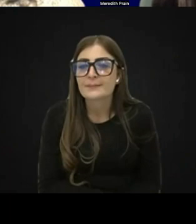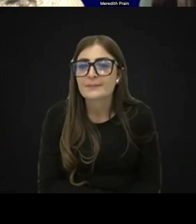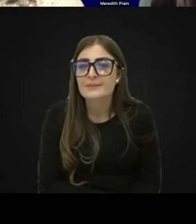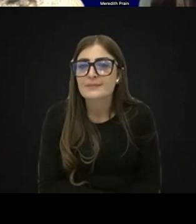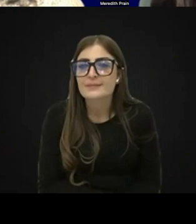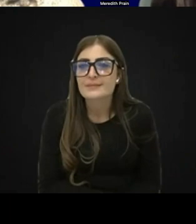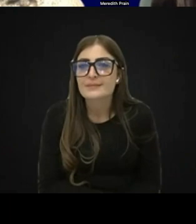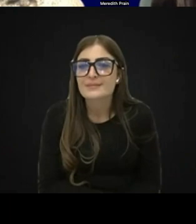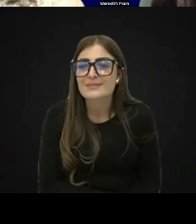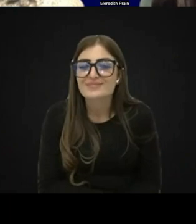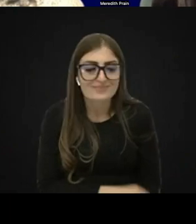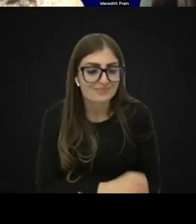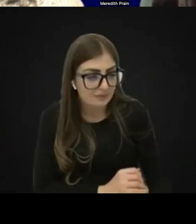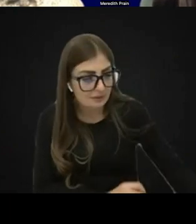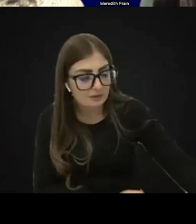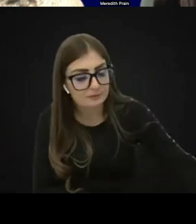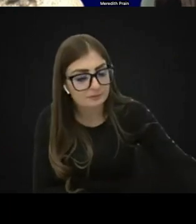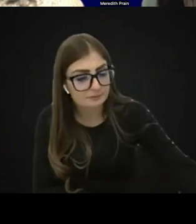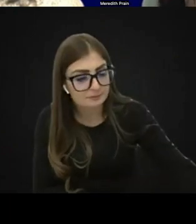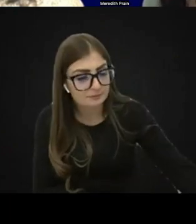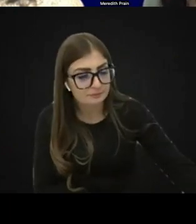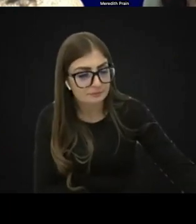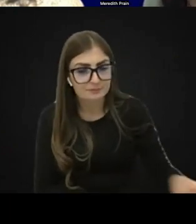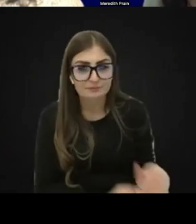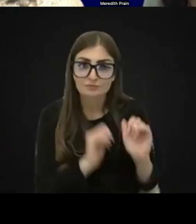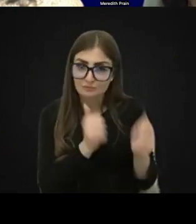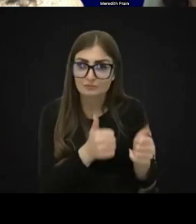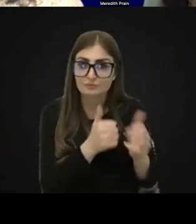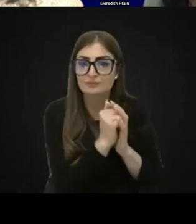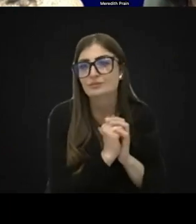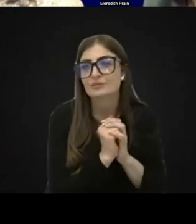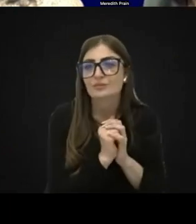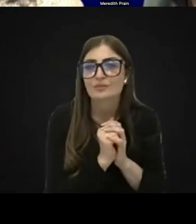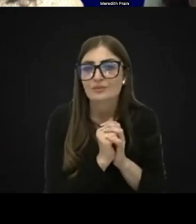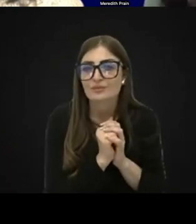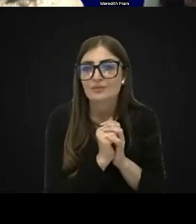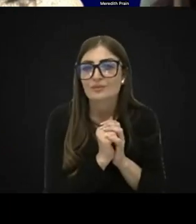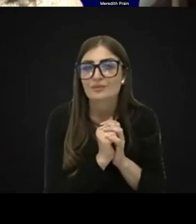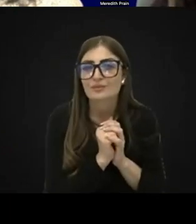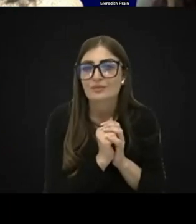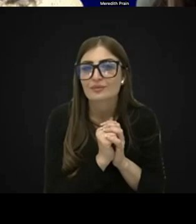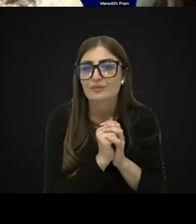The next one is, yeah, good to get an orthoptist involved.